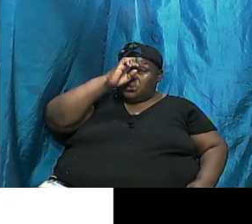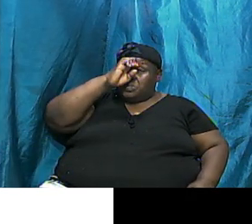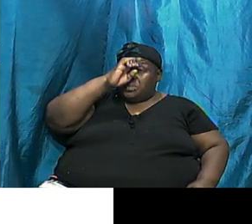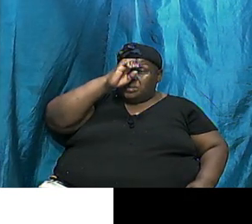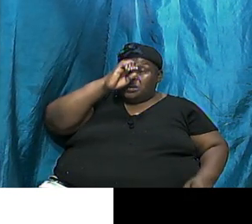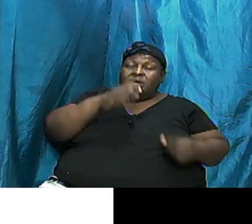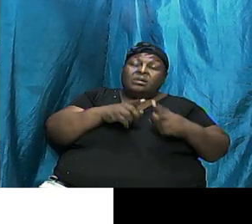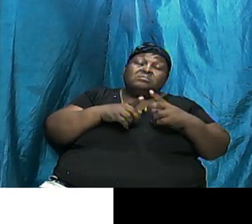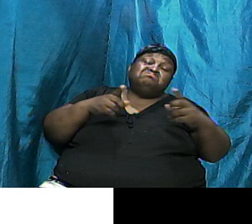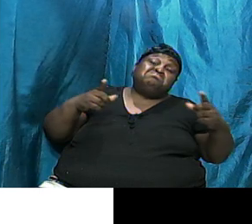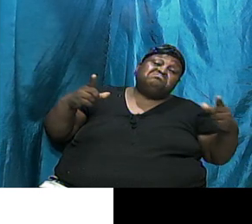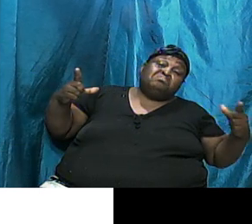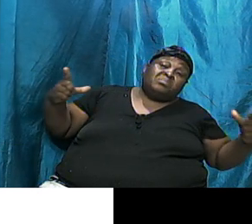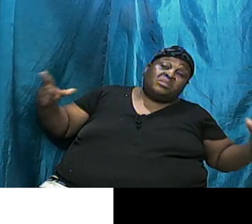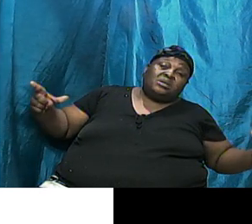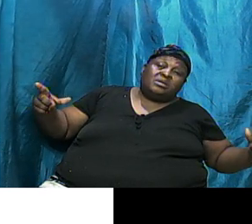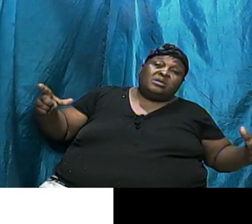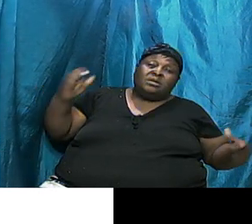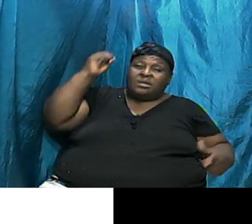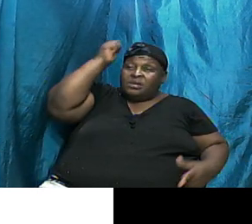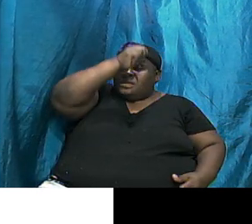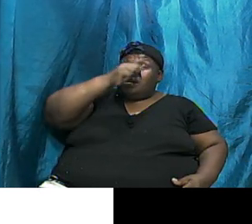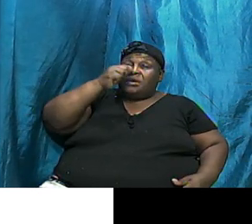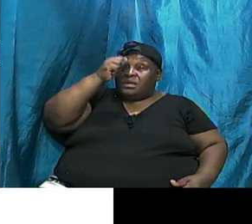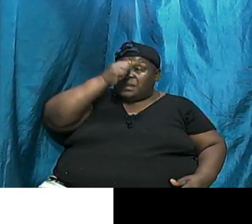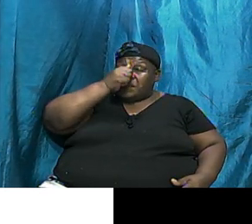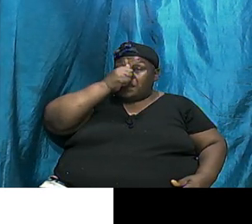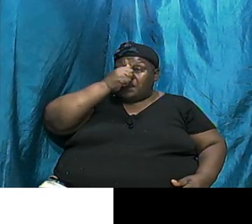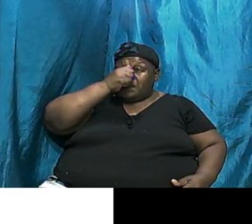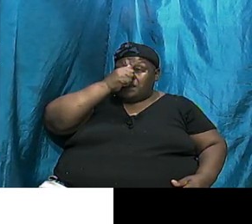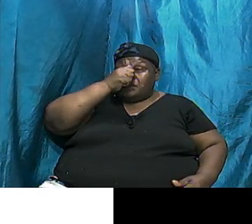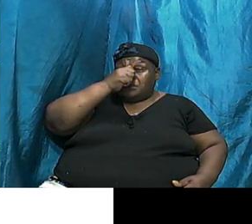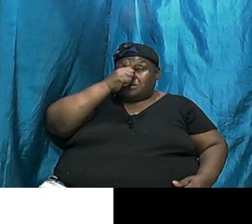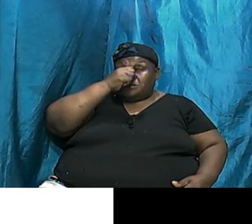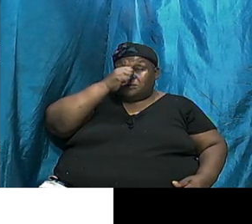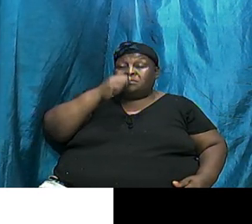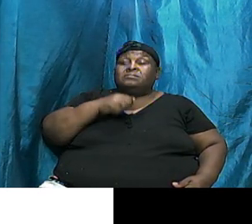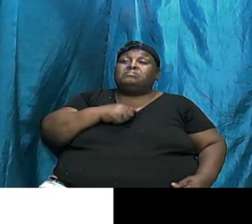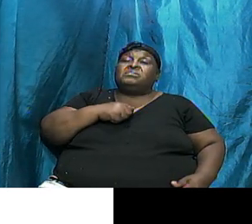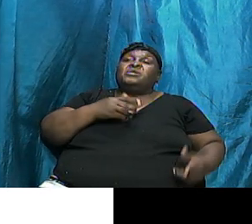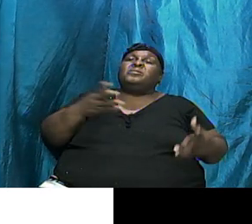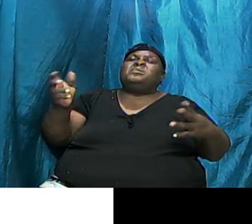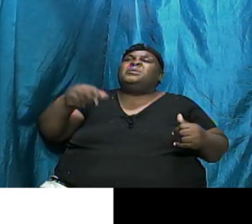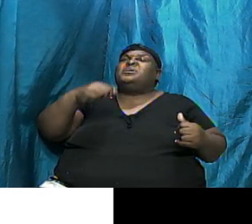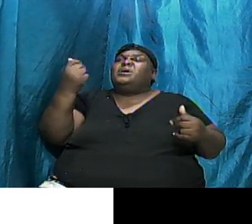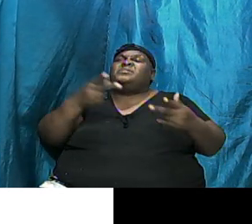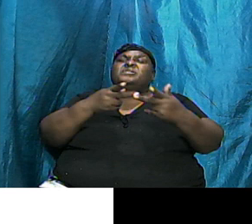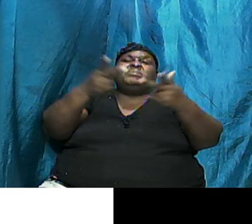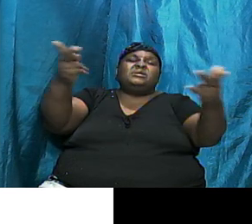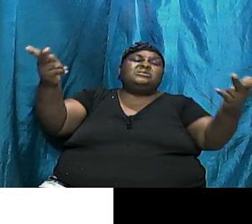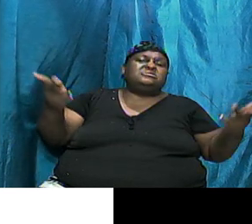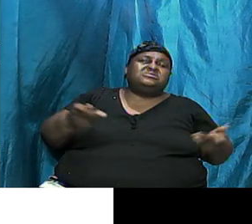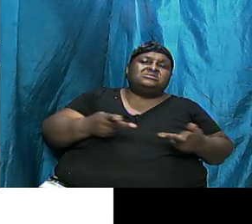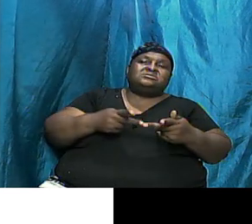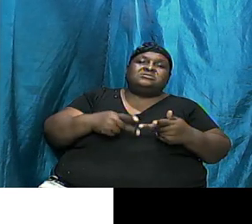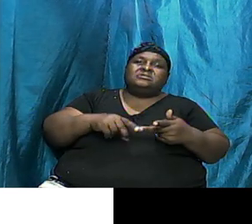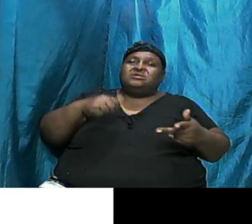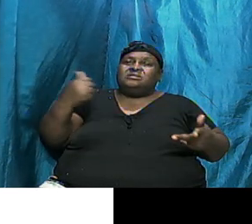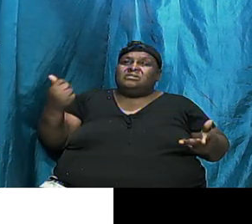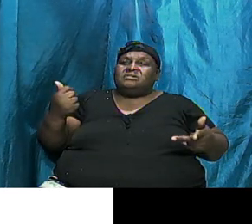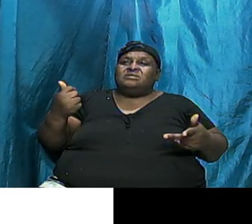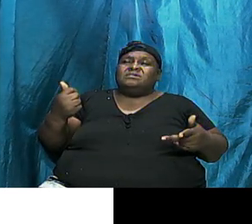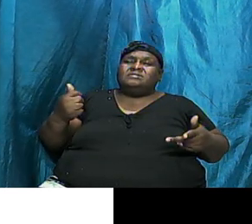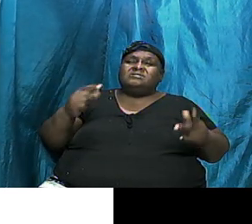Continental Africa And There Were Other Places That Others Went